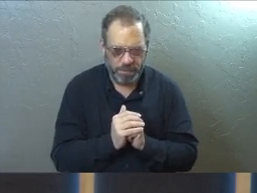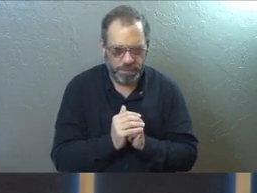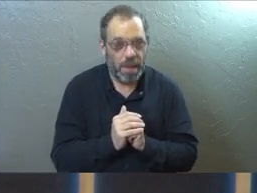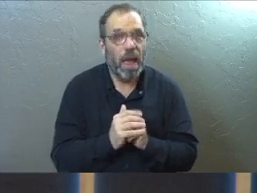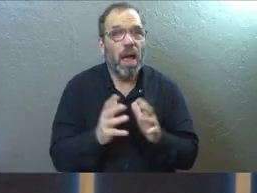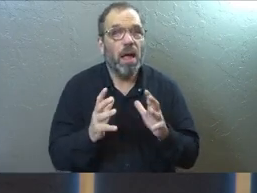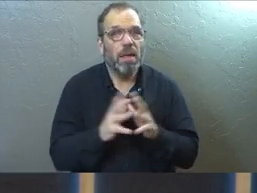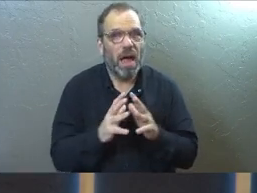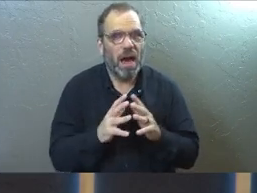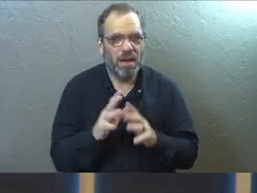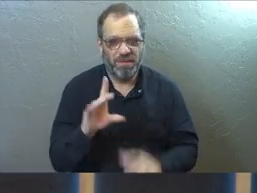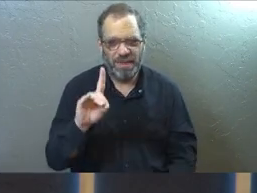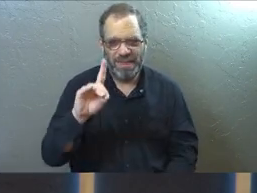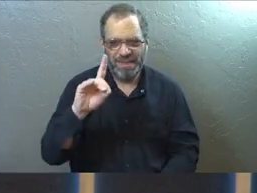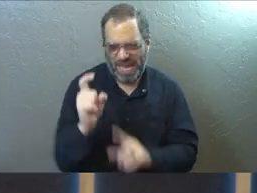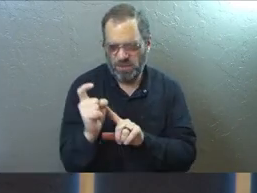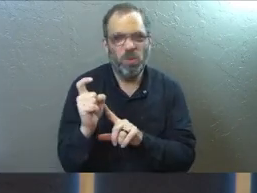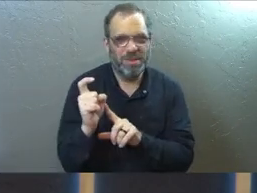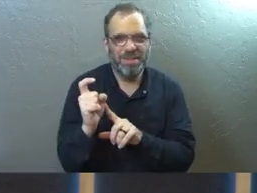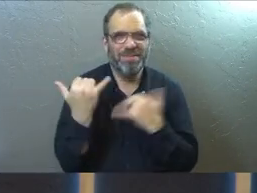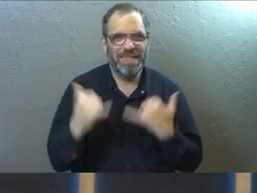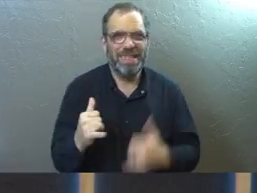We've done a lot of diagnosing today.